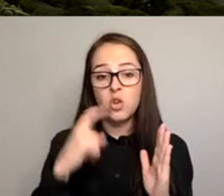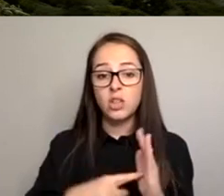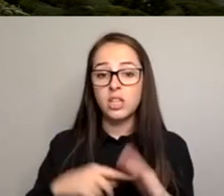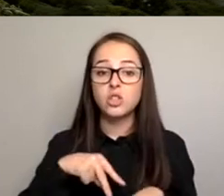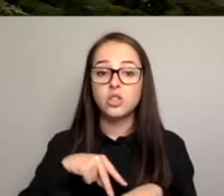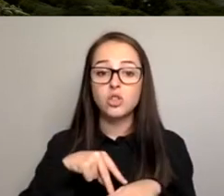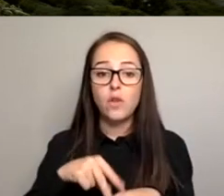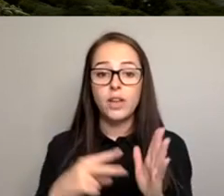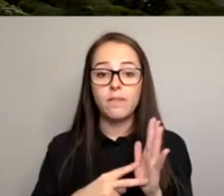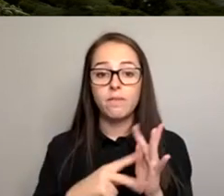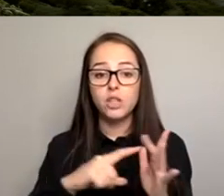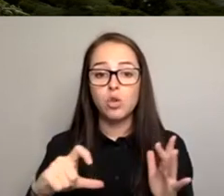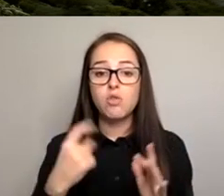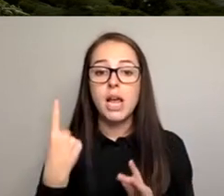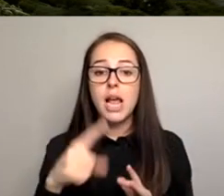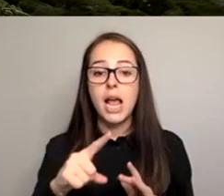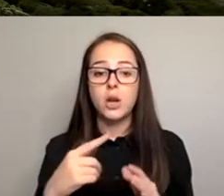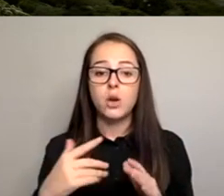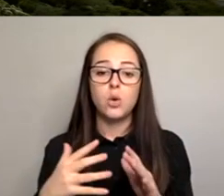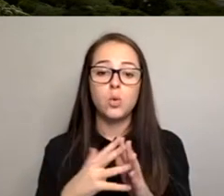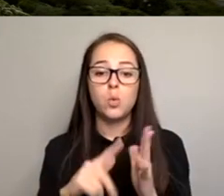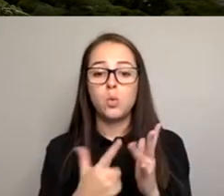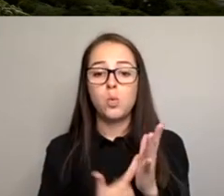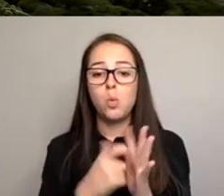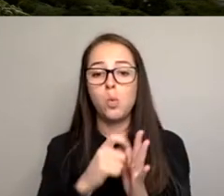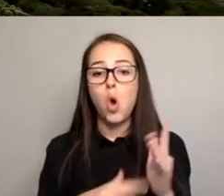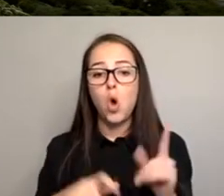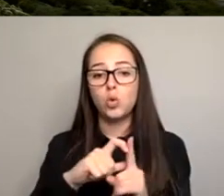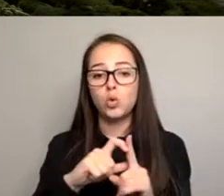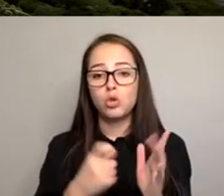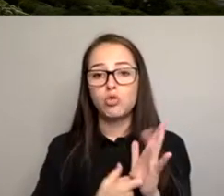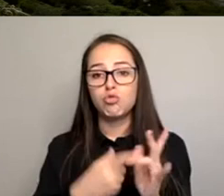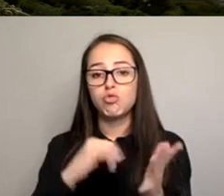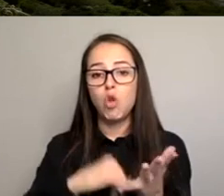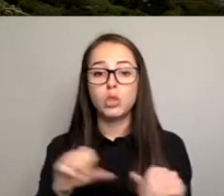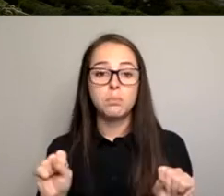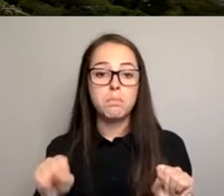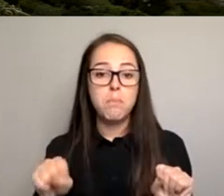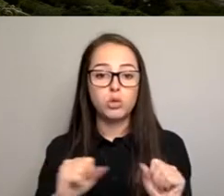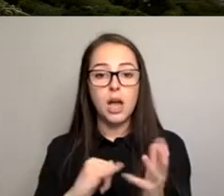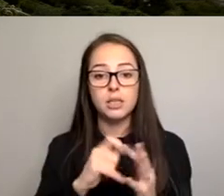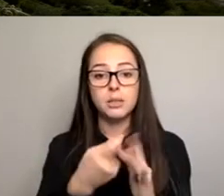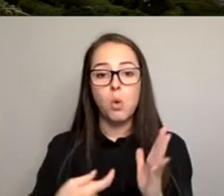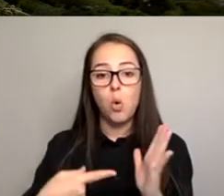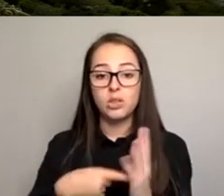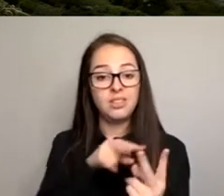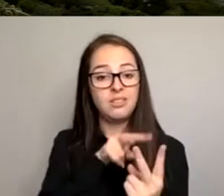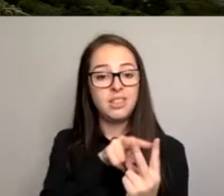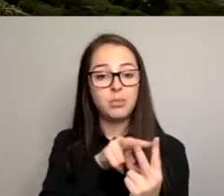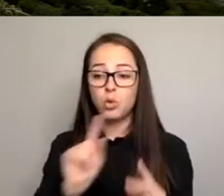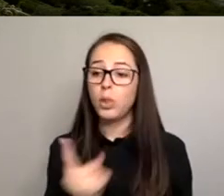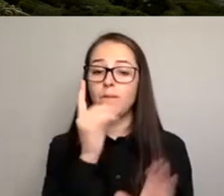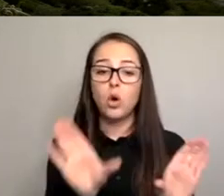Motorsport as well, because they were the first group in Victoria and also Australian around the world to